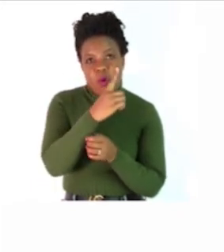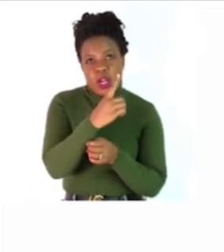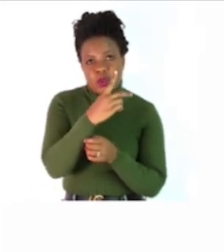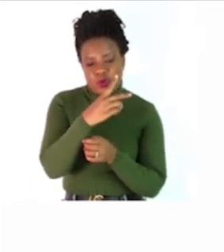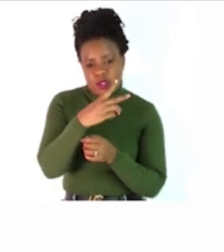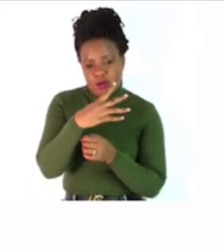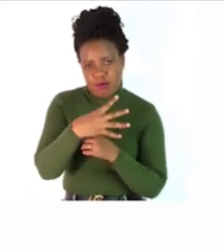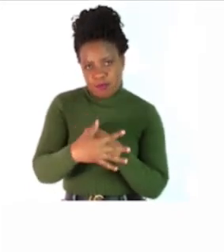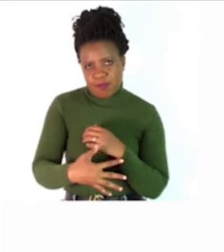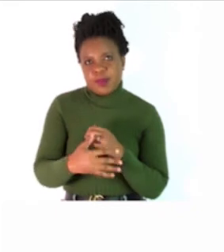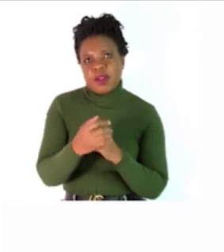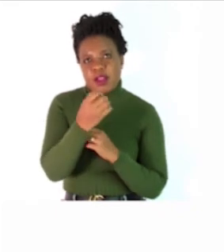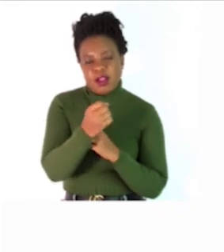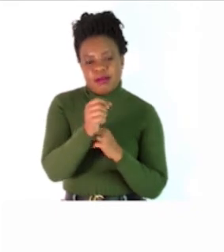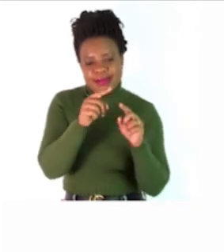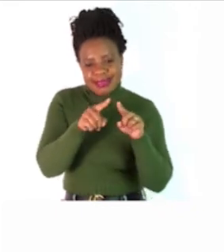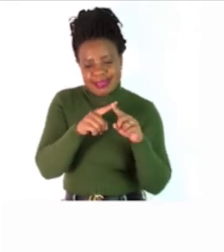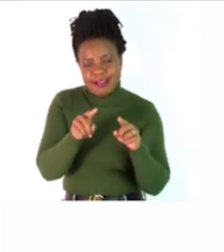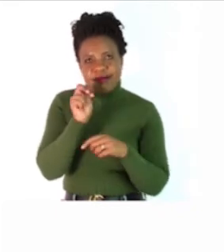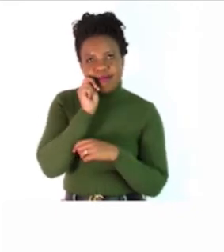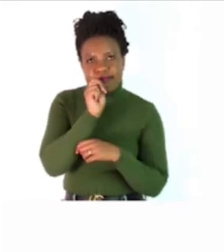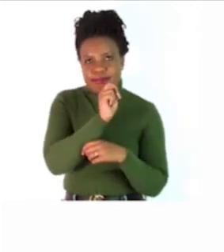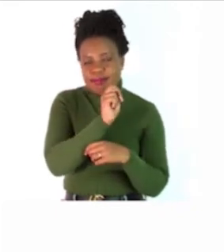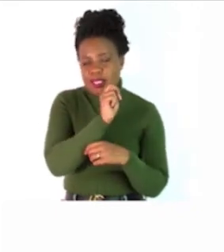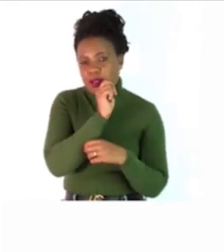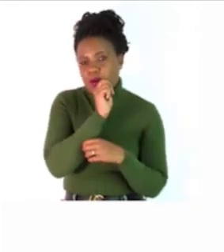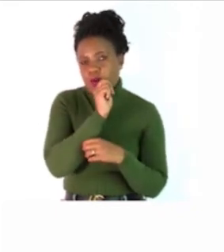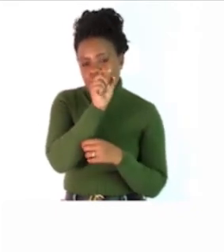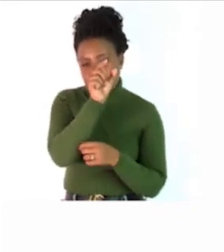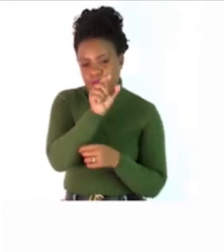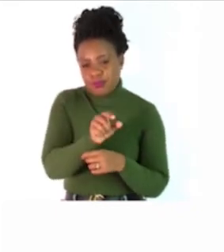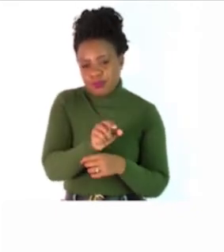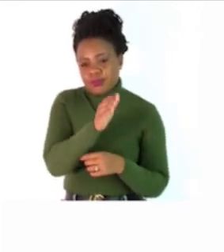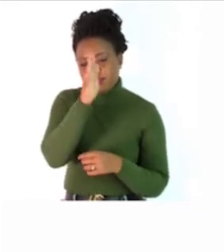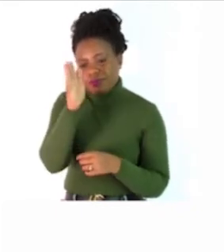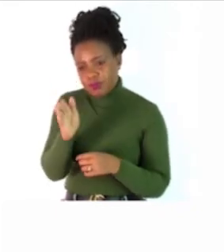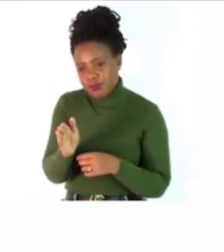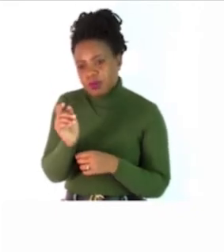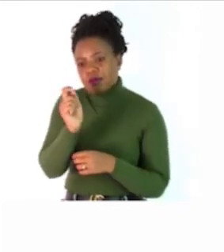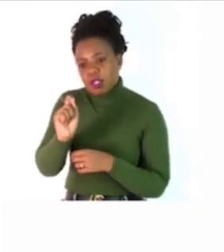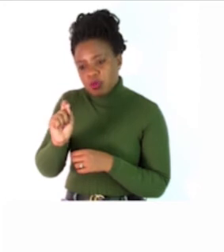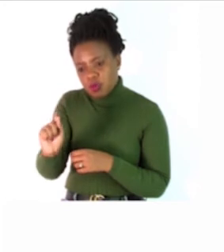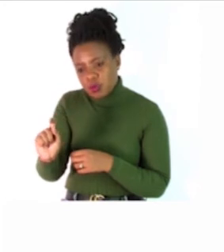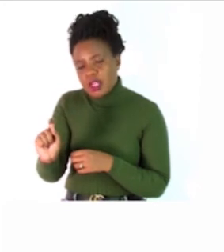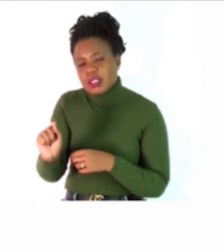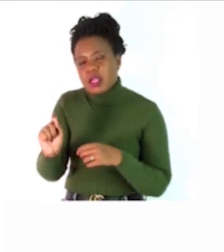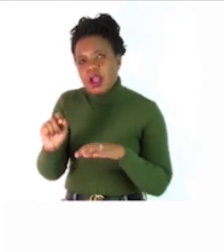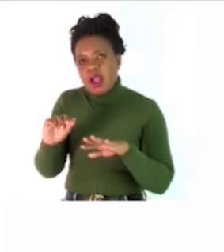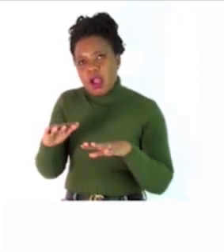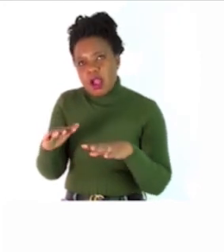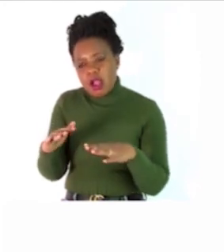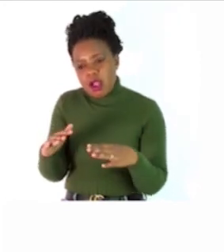meaning to say you need to consider the first six rules that we talked about for